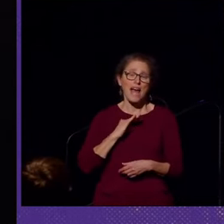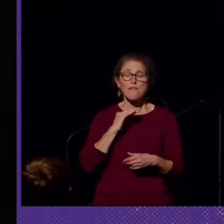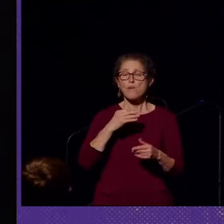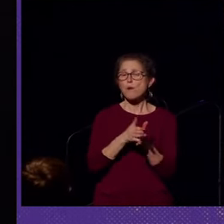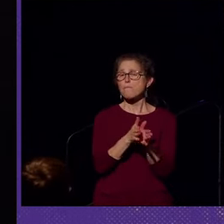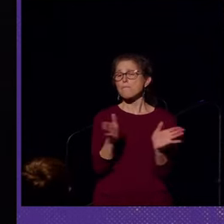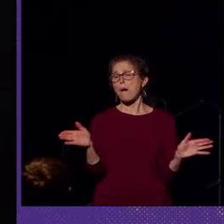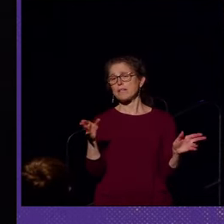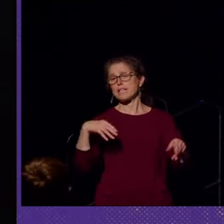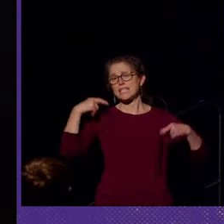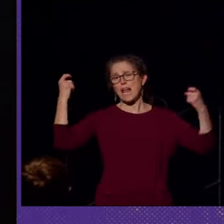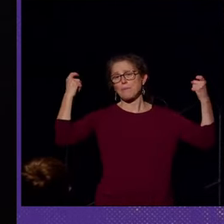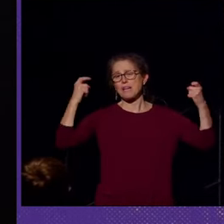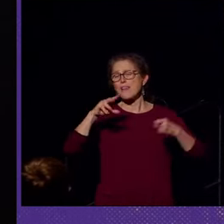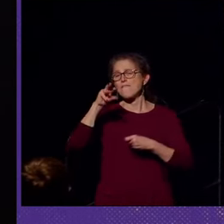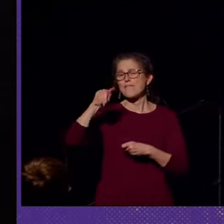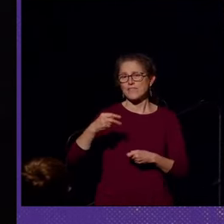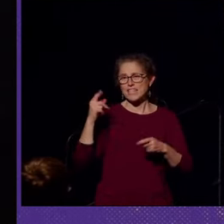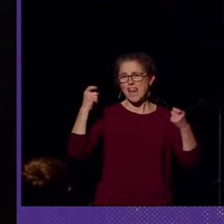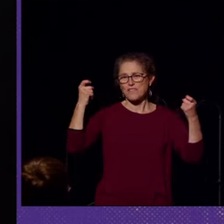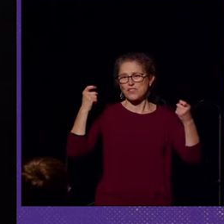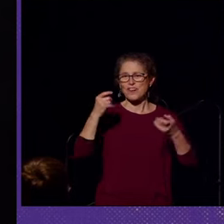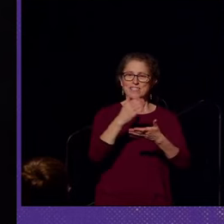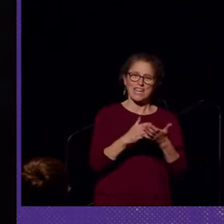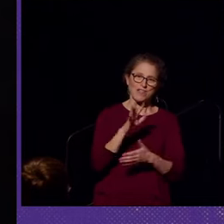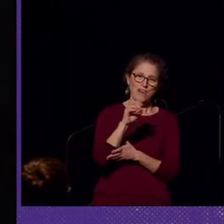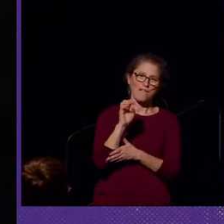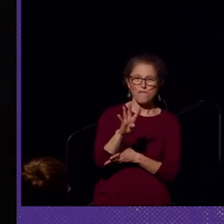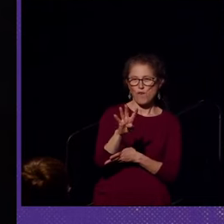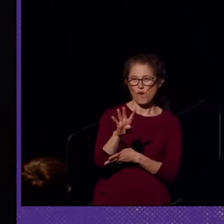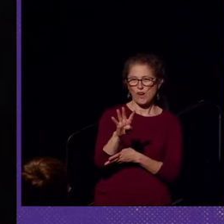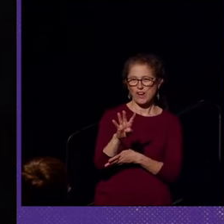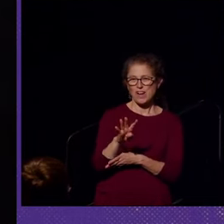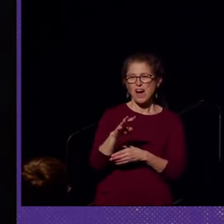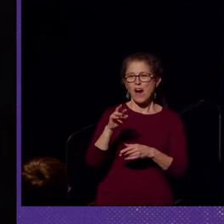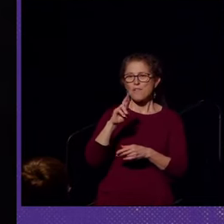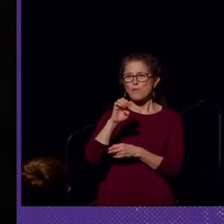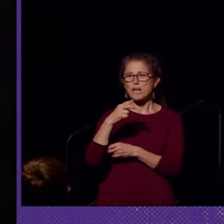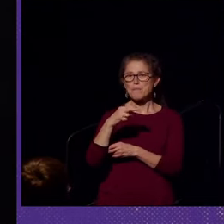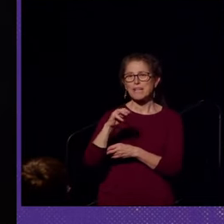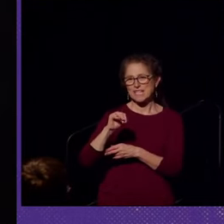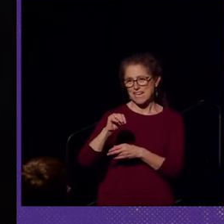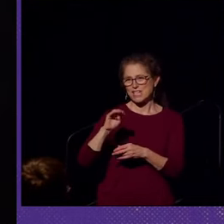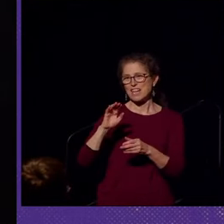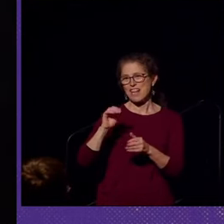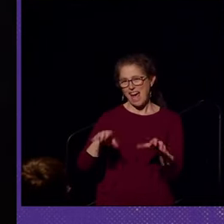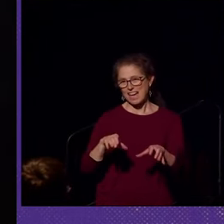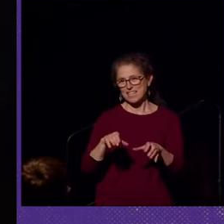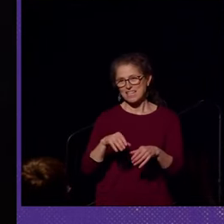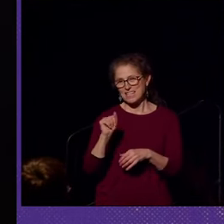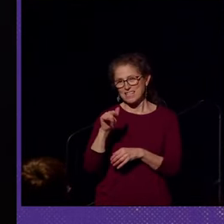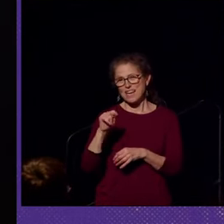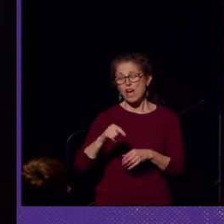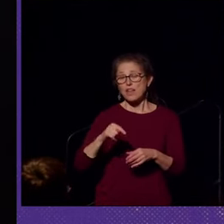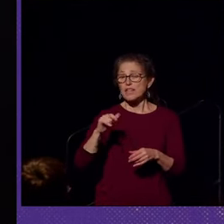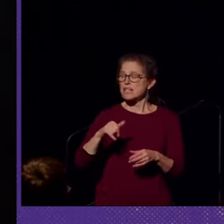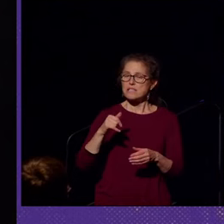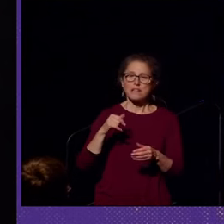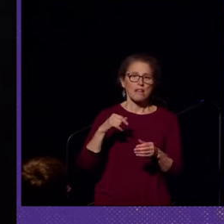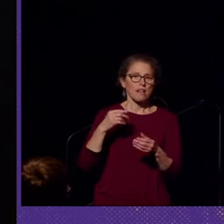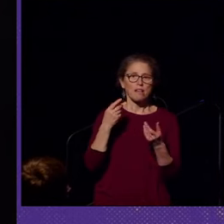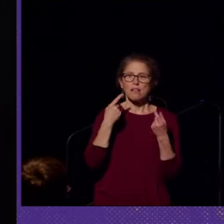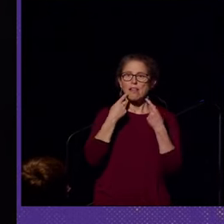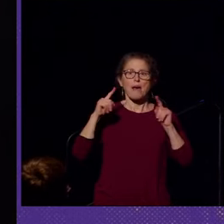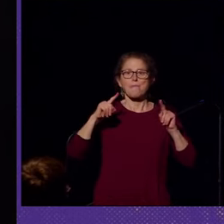celebrating the 50th anniversary of Section 504 of the Rehabilitation Act. This landmark legislation